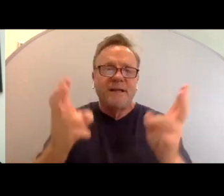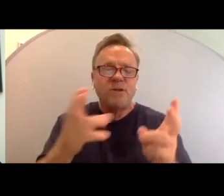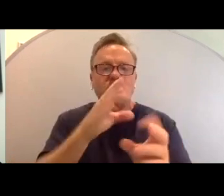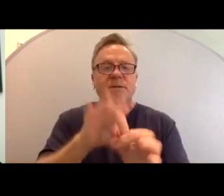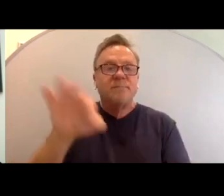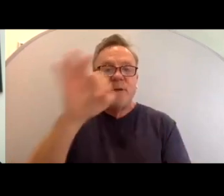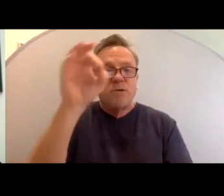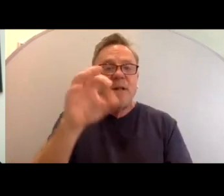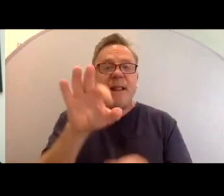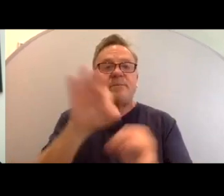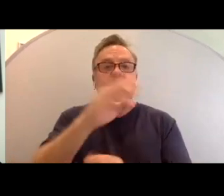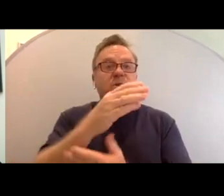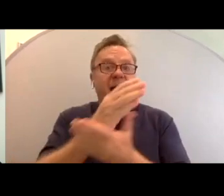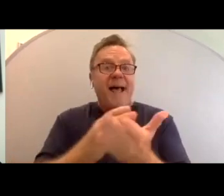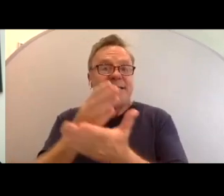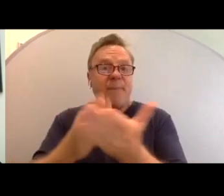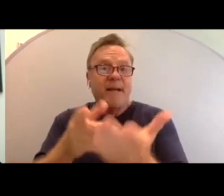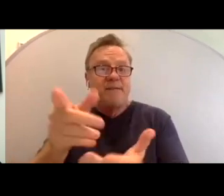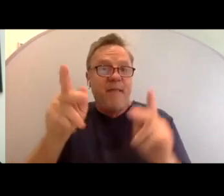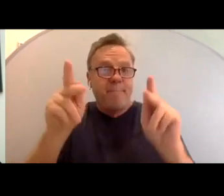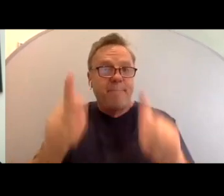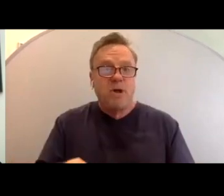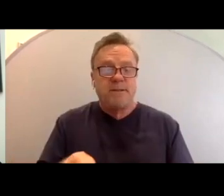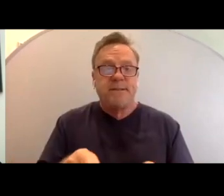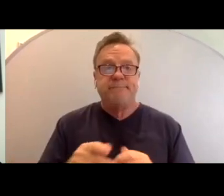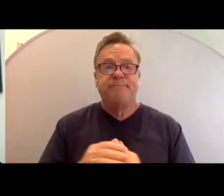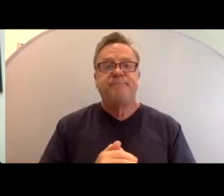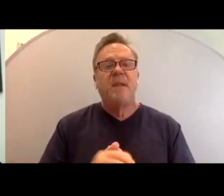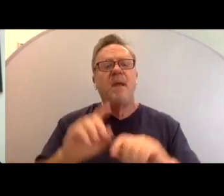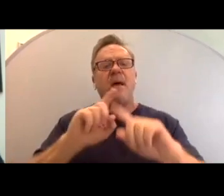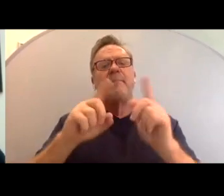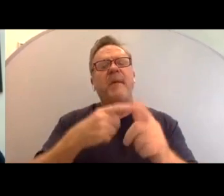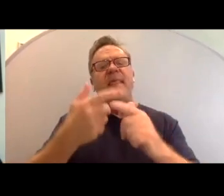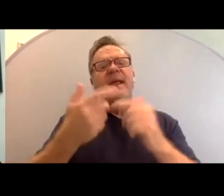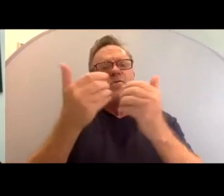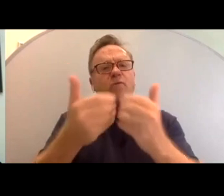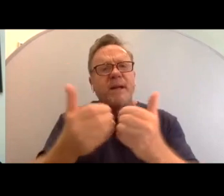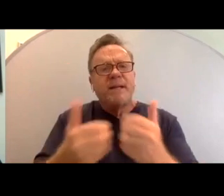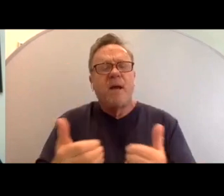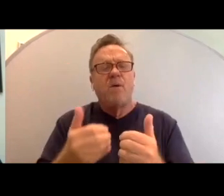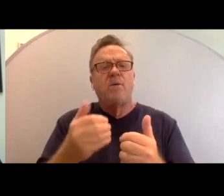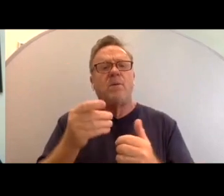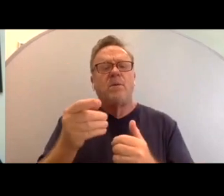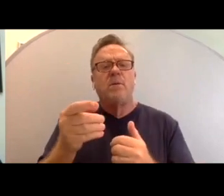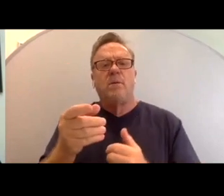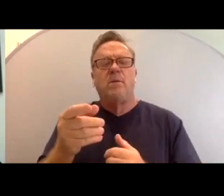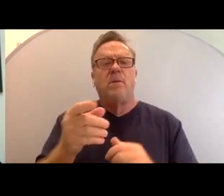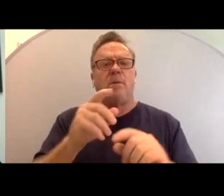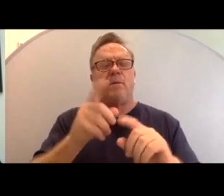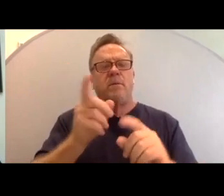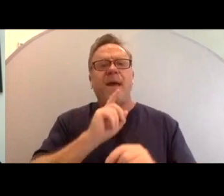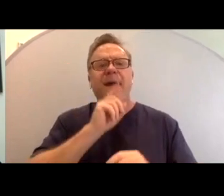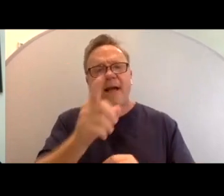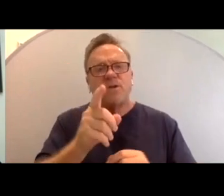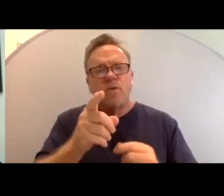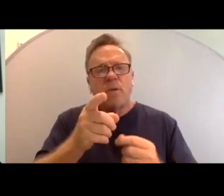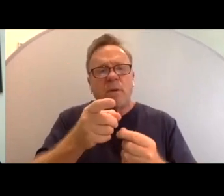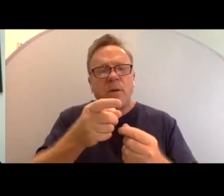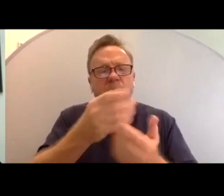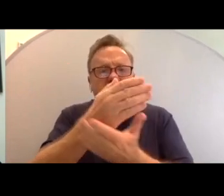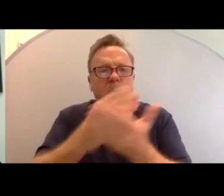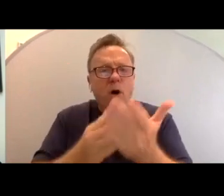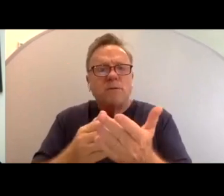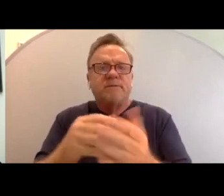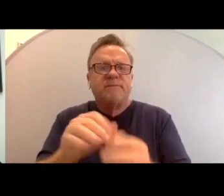spiritual aspects of a person. But then to break down what the actual elements of spirituality,